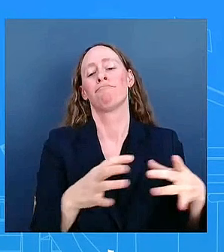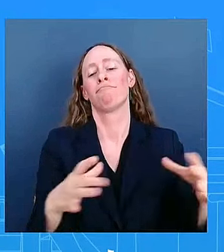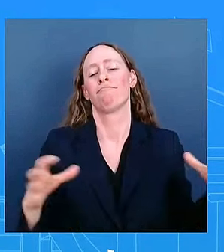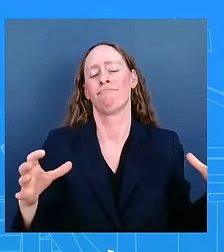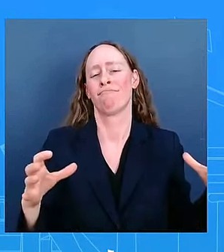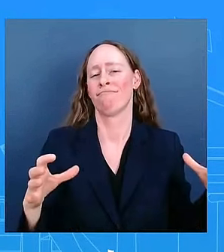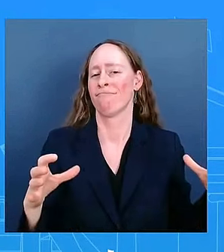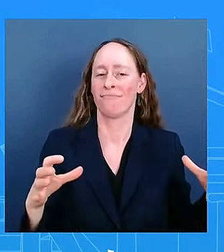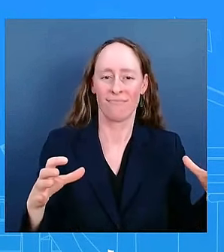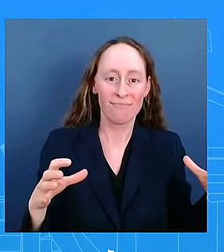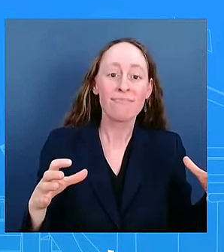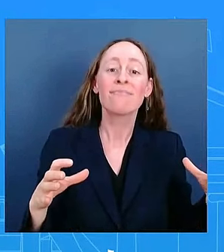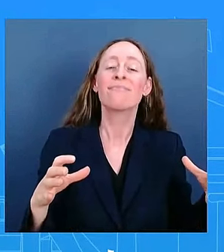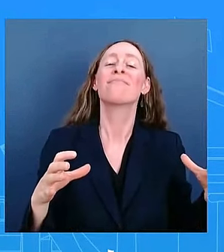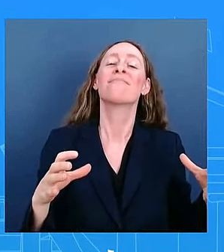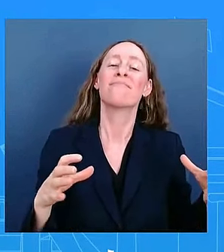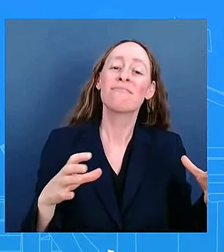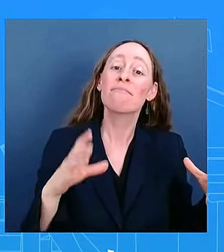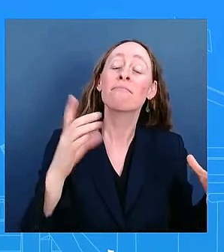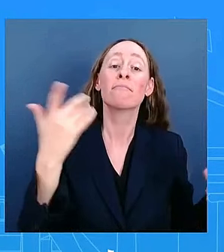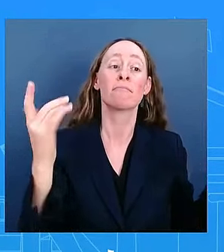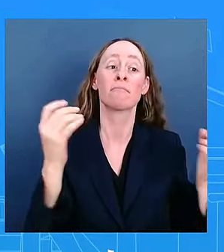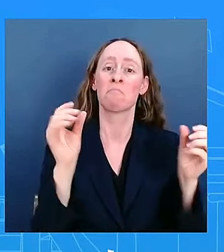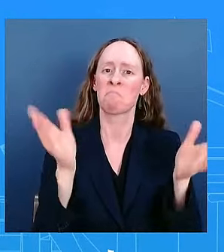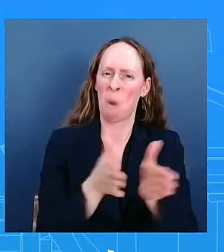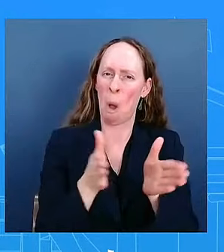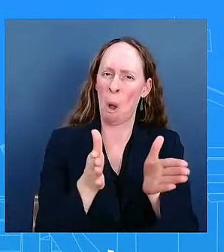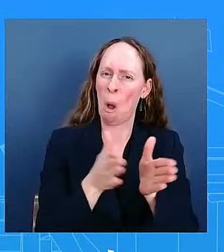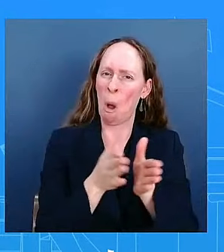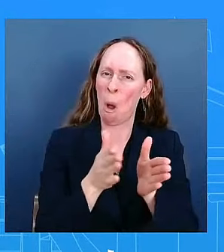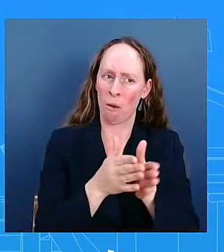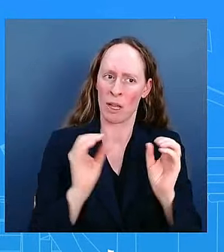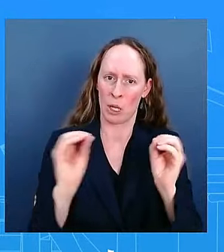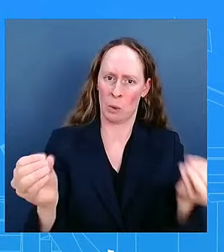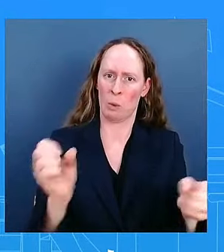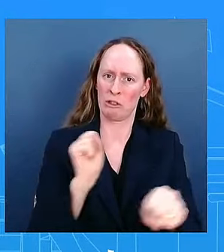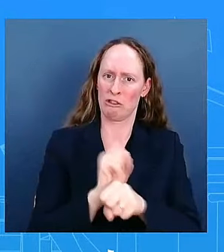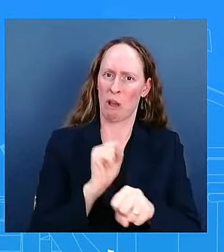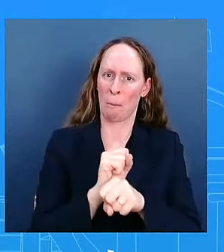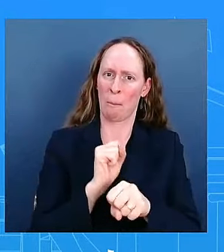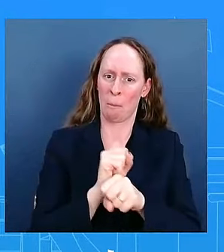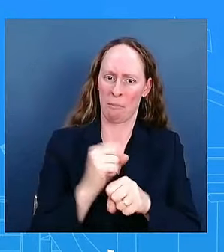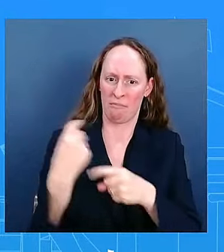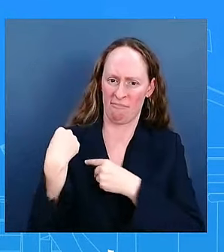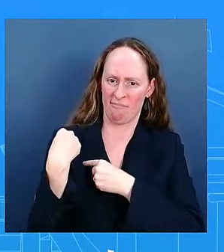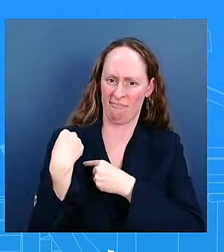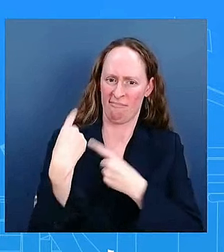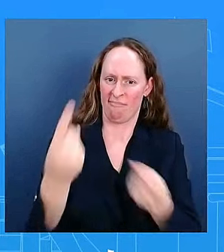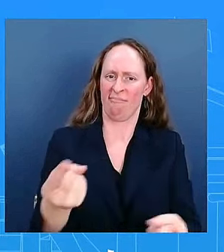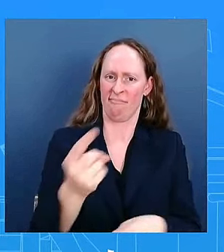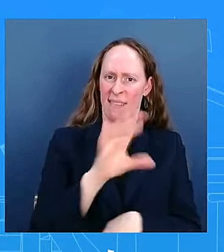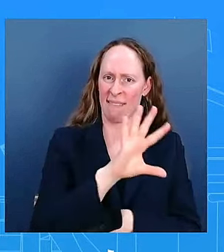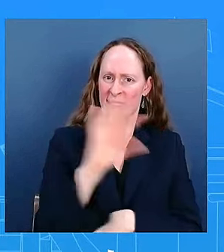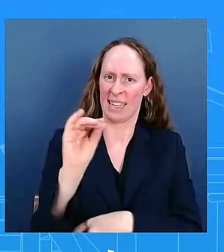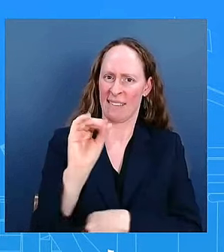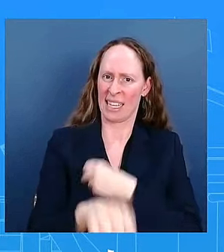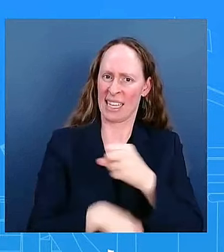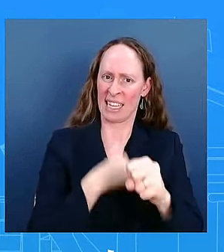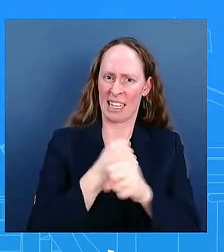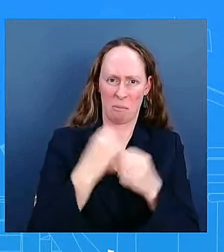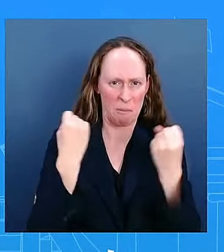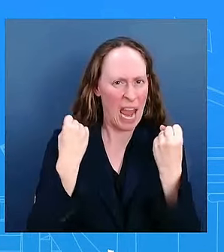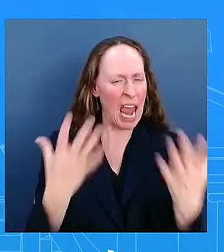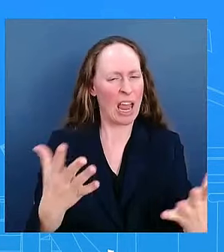50 years and inflation has fallen to 2.4 percent the same rate as right before the pandemic with